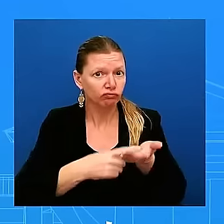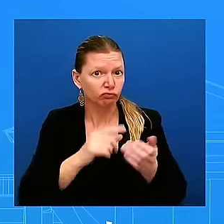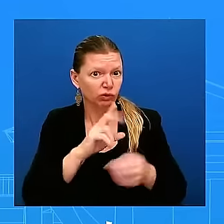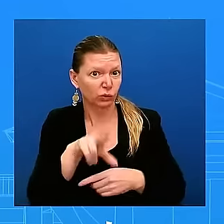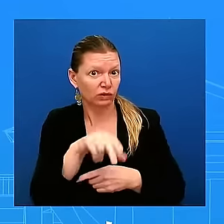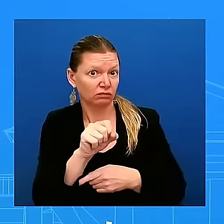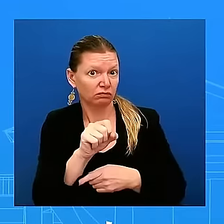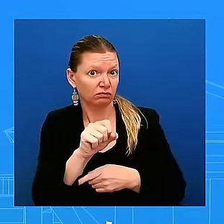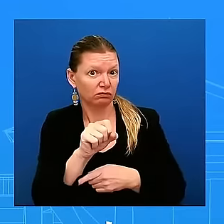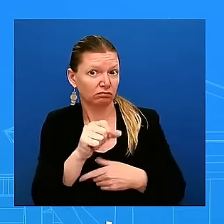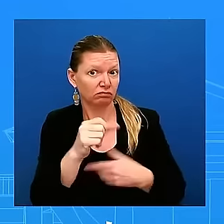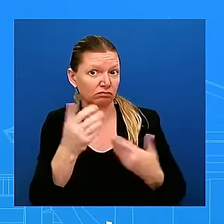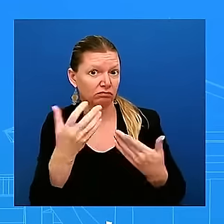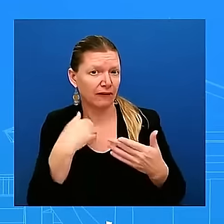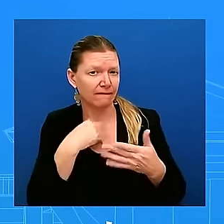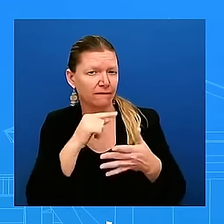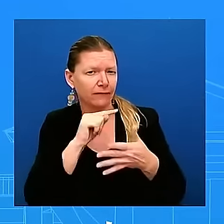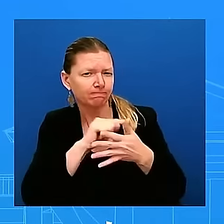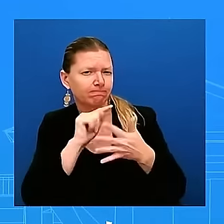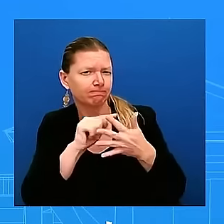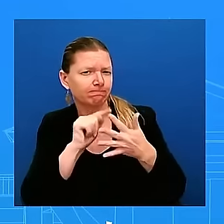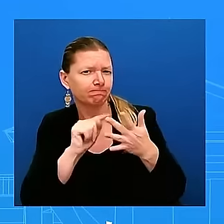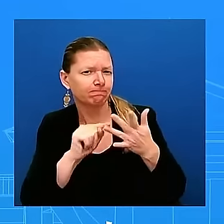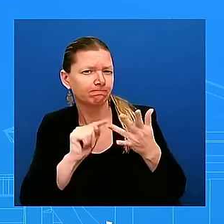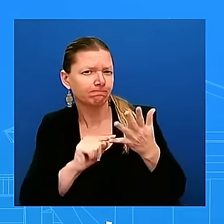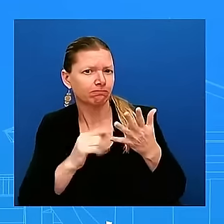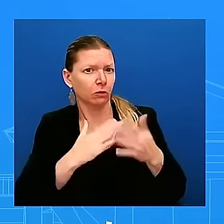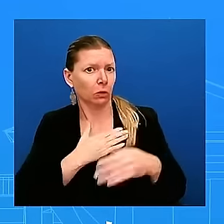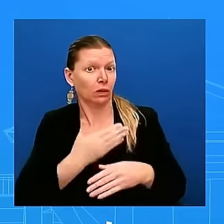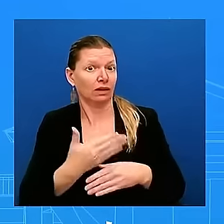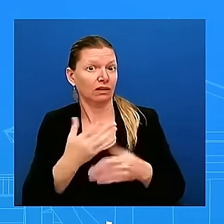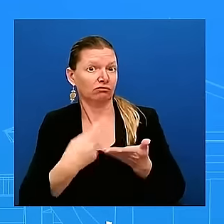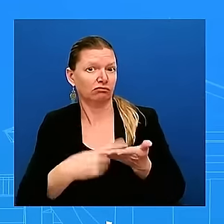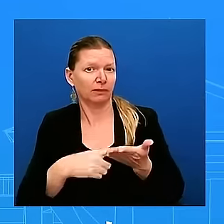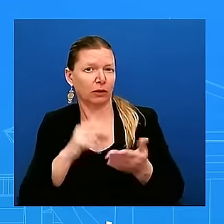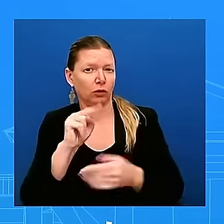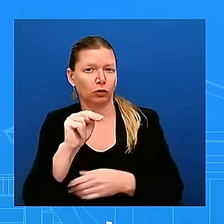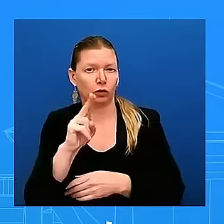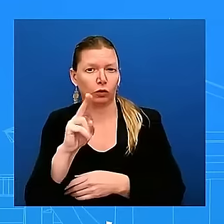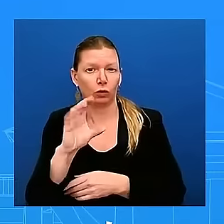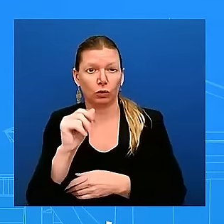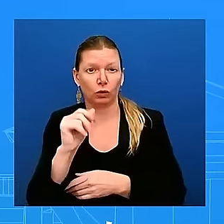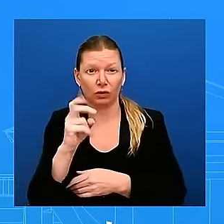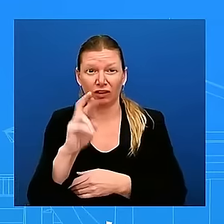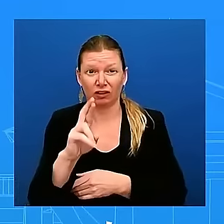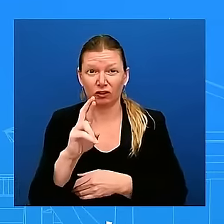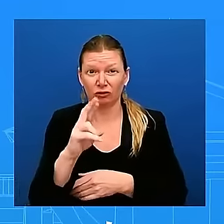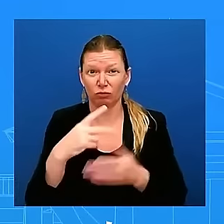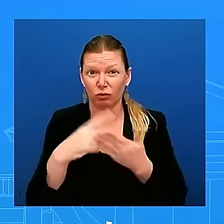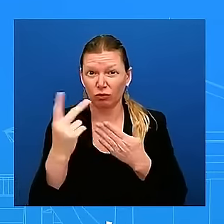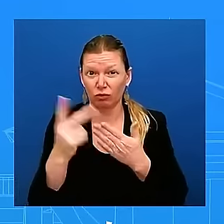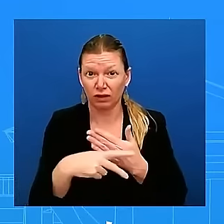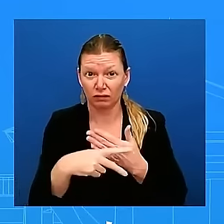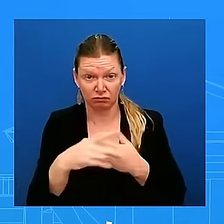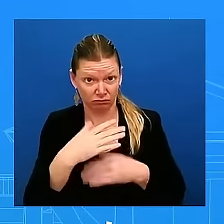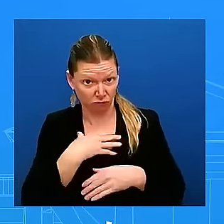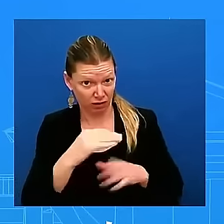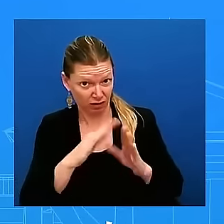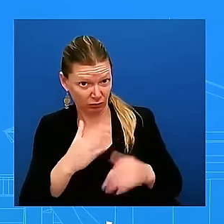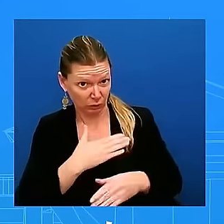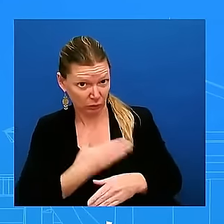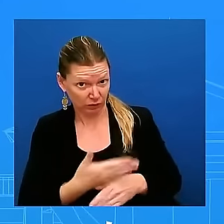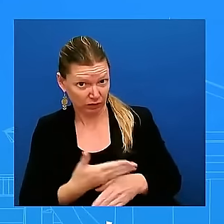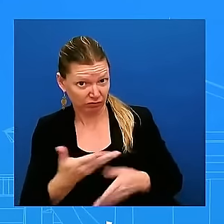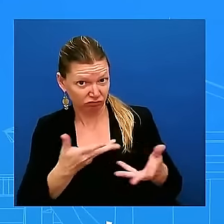talk again about the nuclear program is the white house willing to play ball here so we have long said and i kind of said